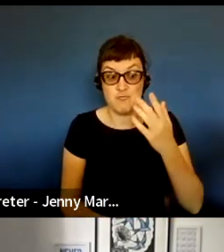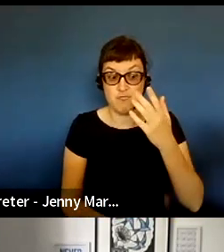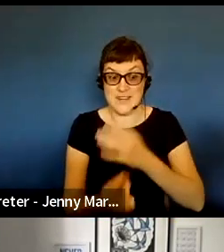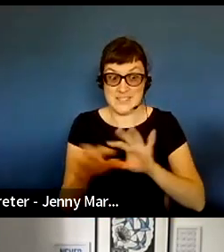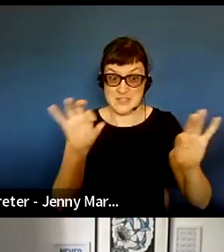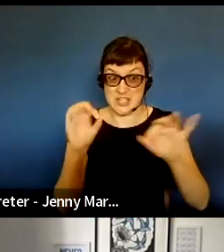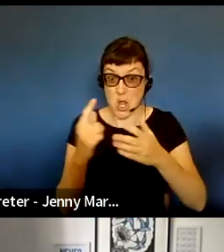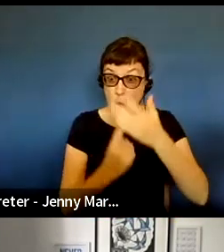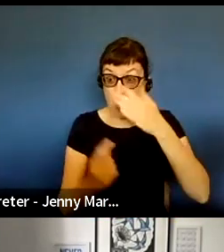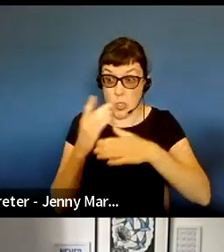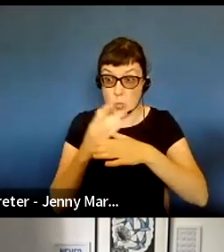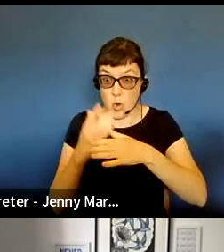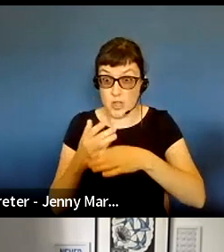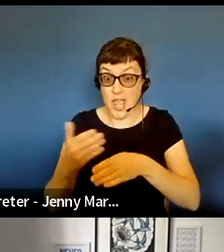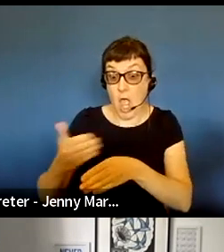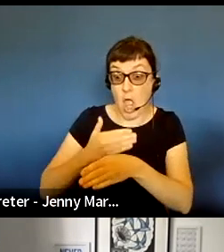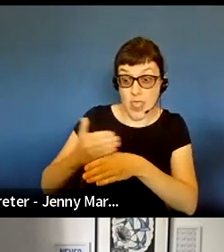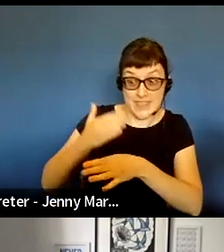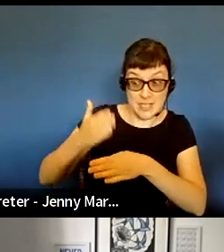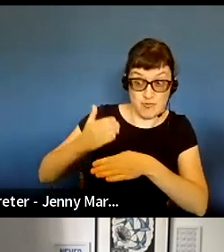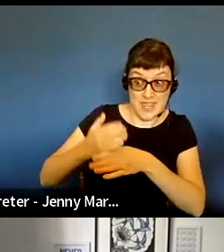work on programs aimed at early career artists.